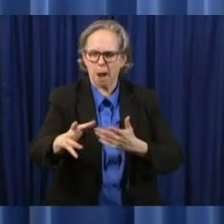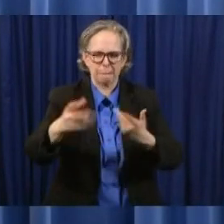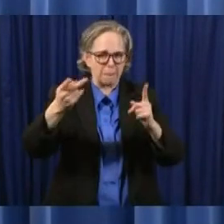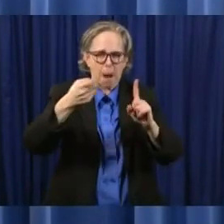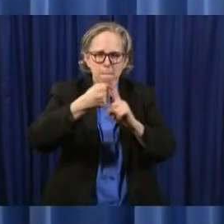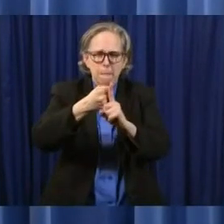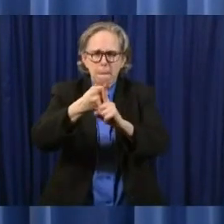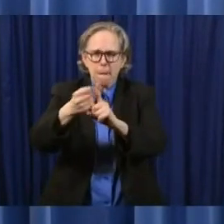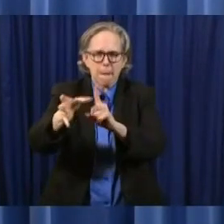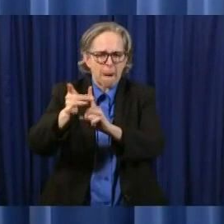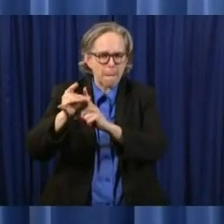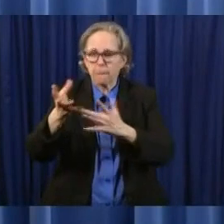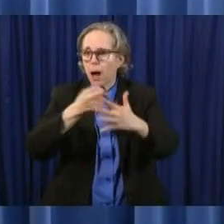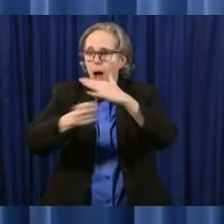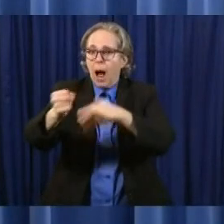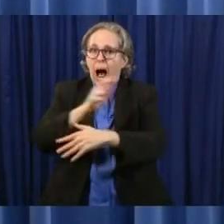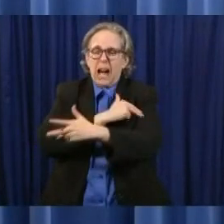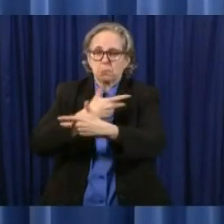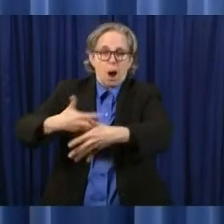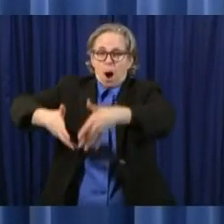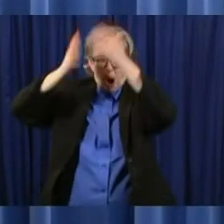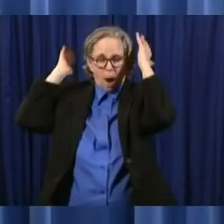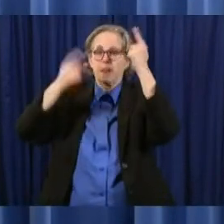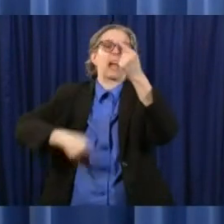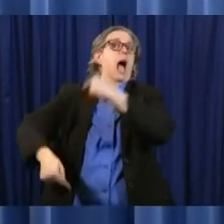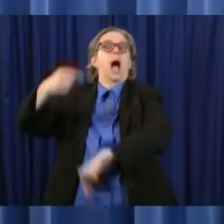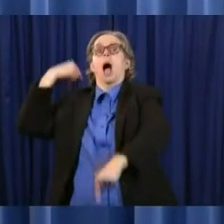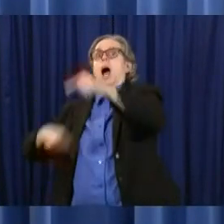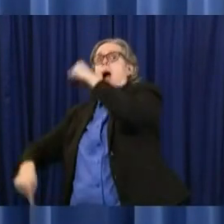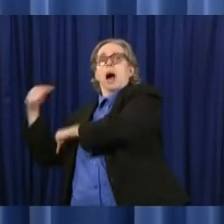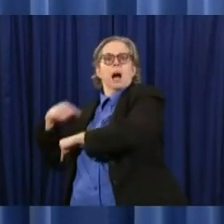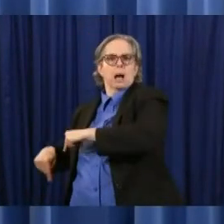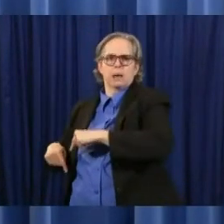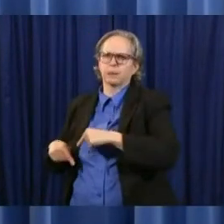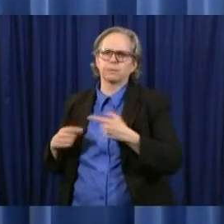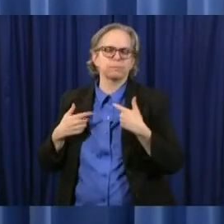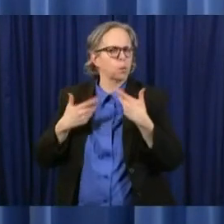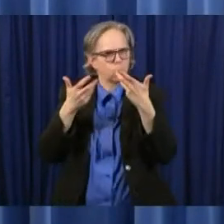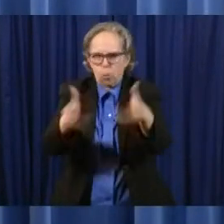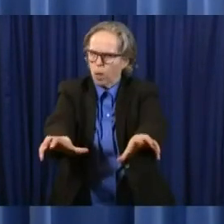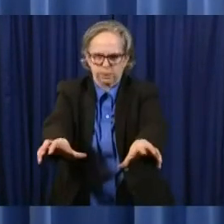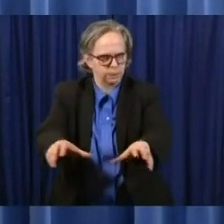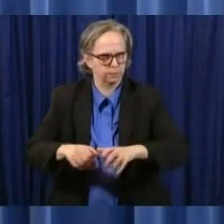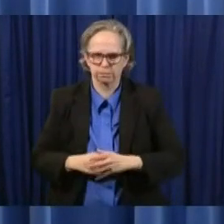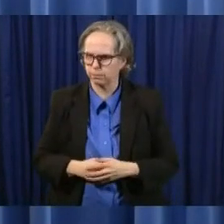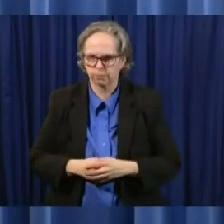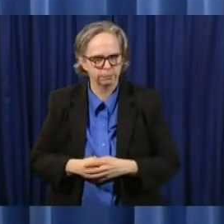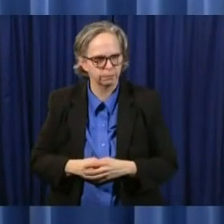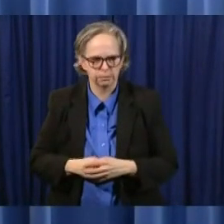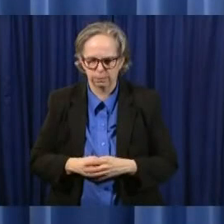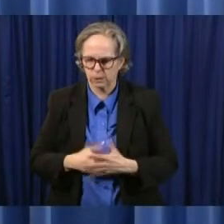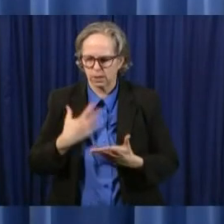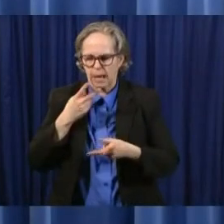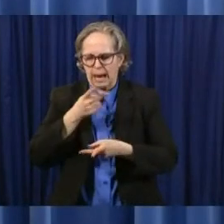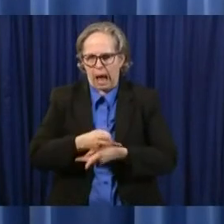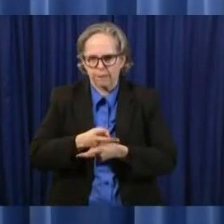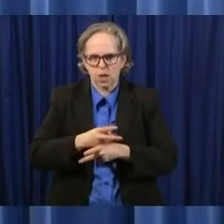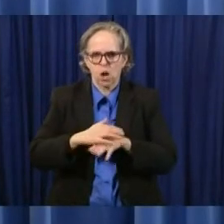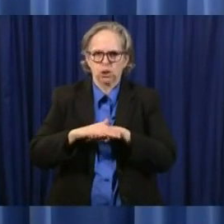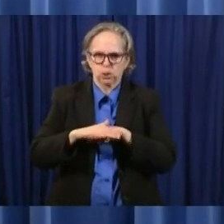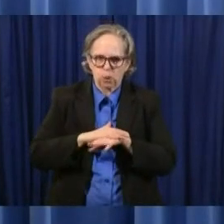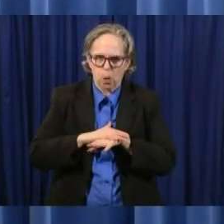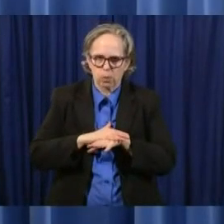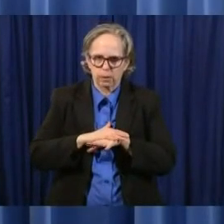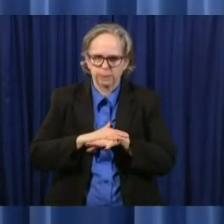we've got to roll things back and that's just not where we want to be so it we got to be cautious as we go about this